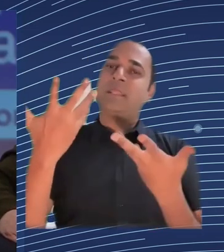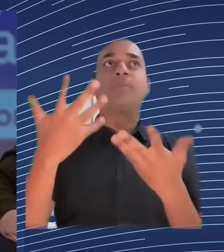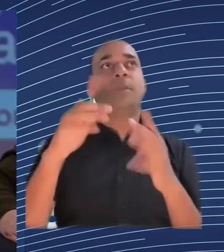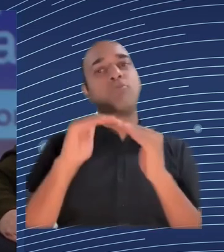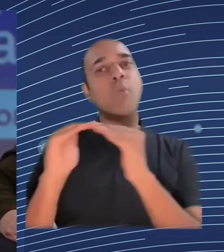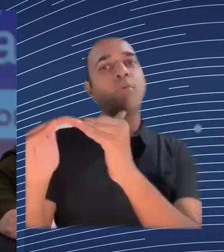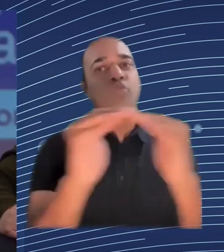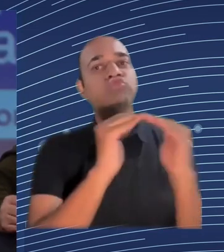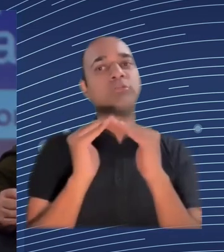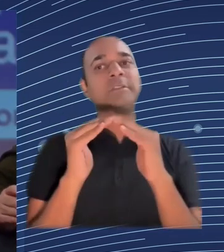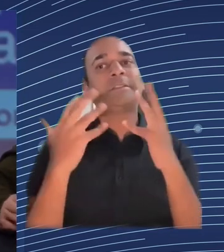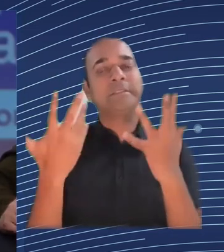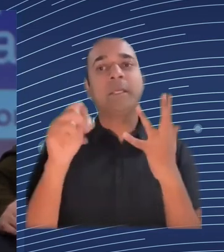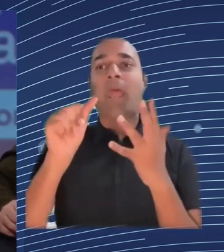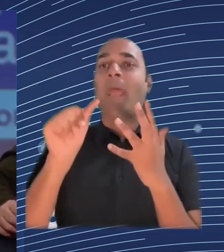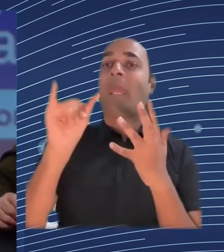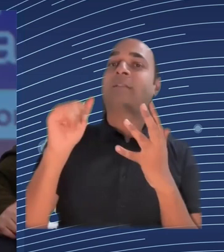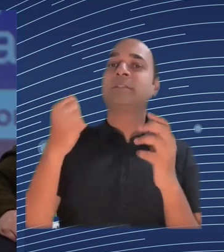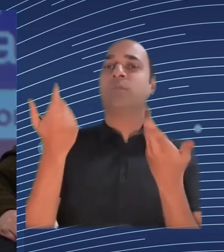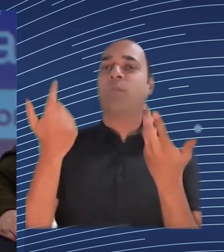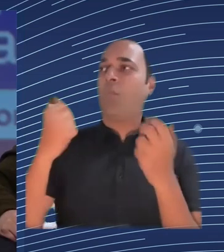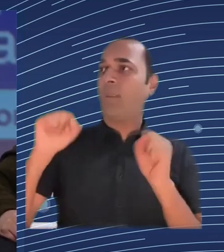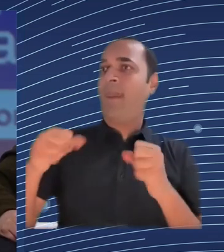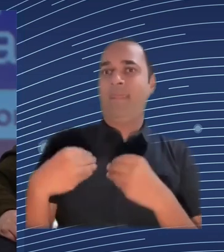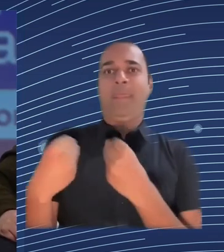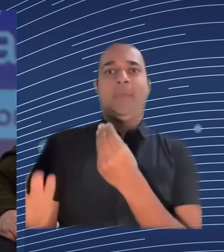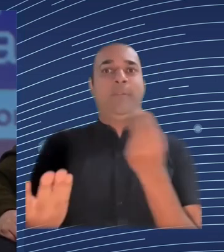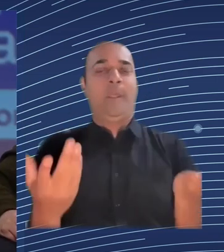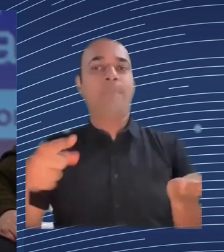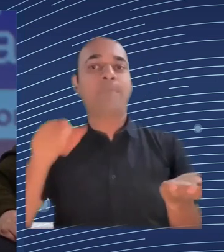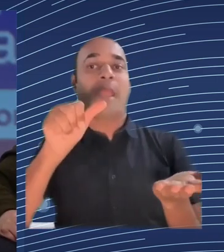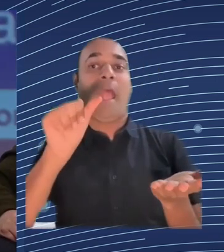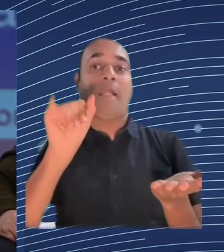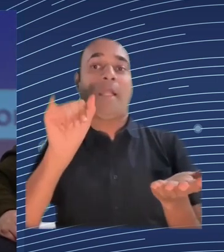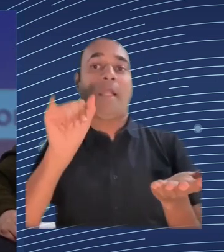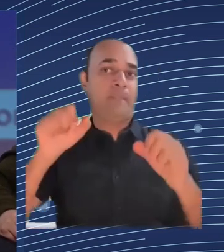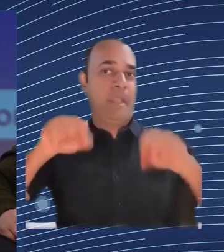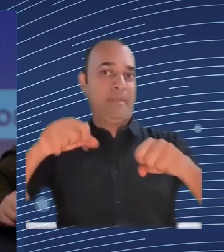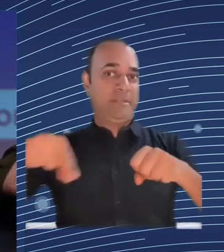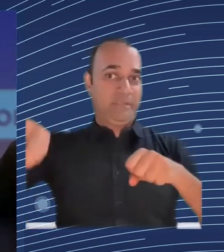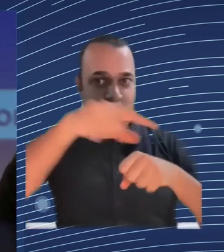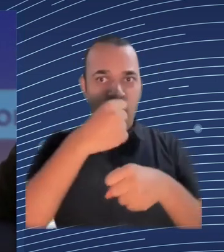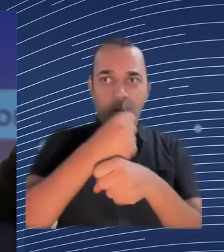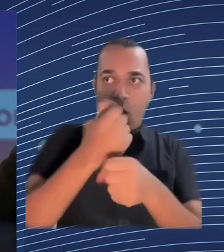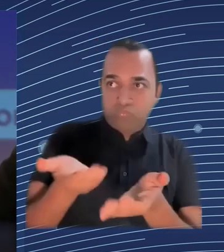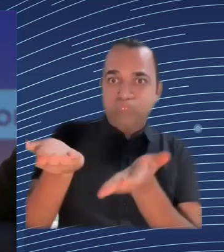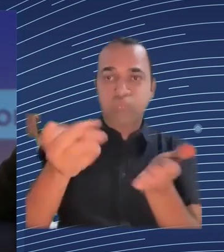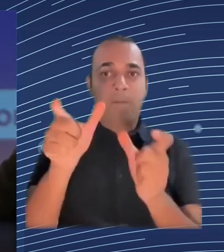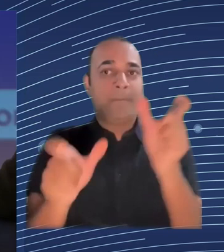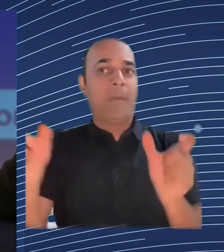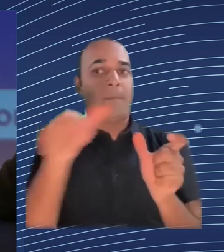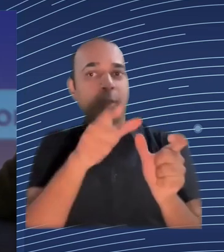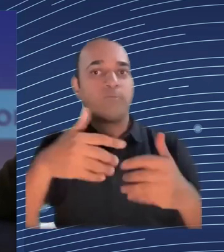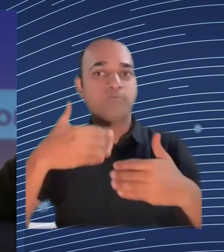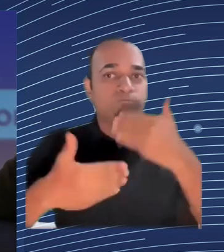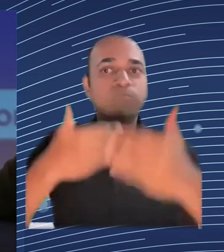that's kind of pretty fundamental across all of our back office solutions and capabilities in particular so for us if we take payroll